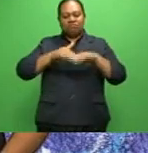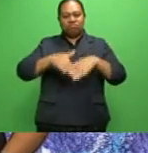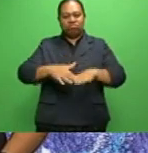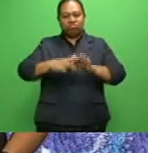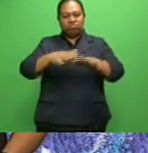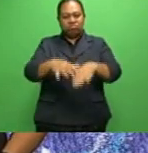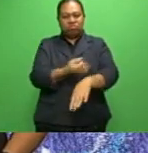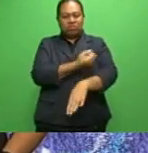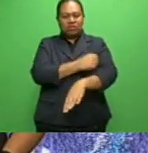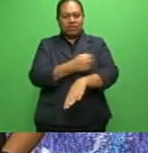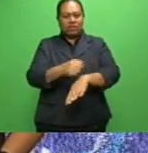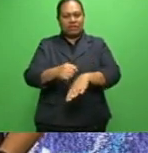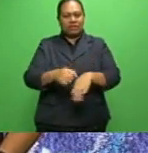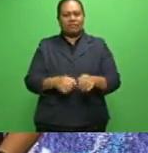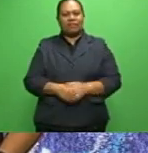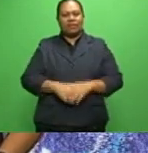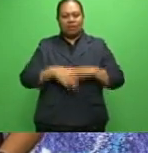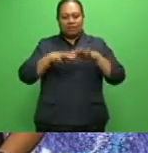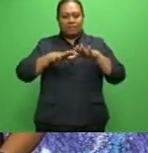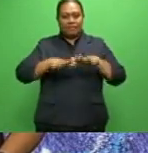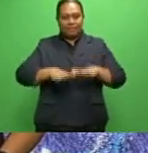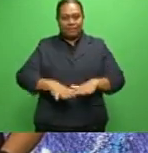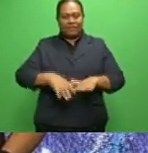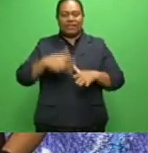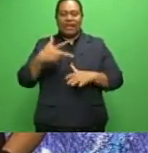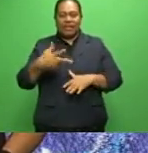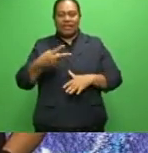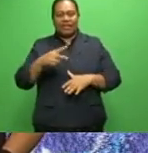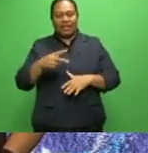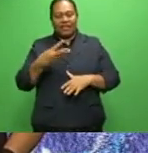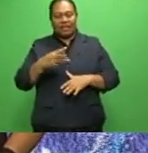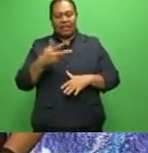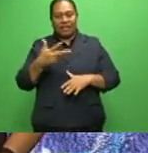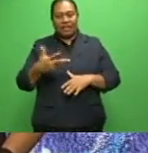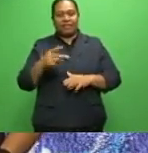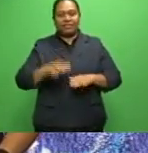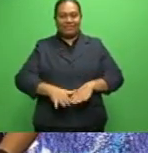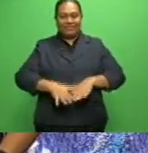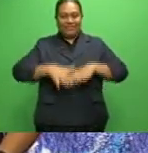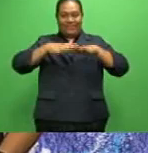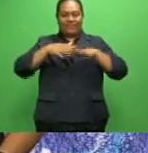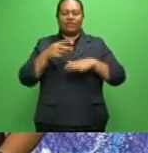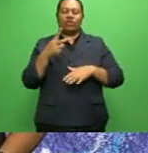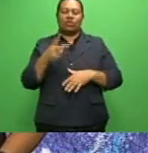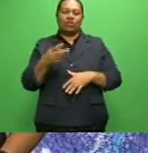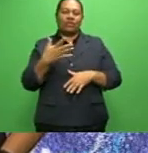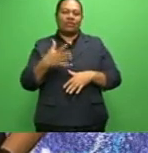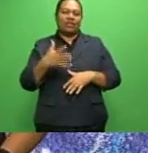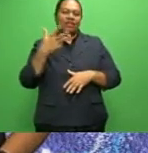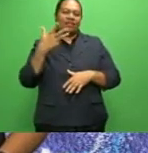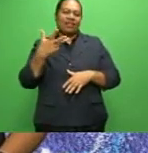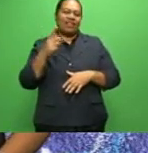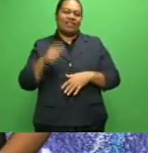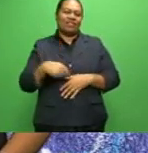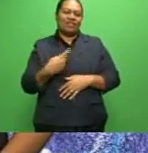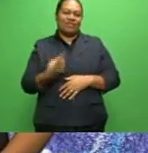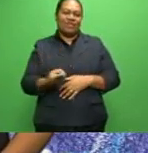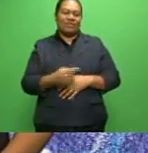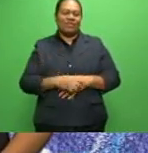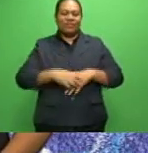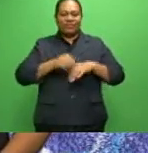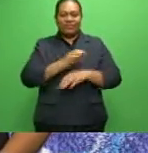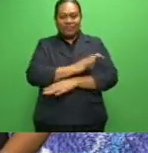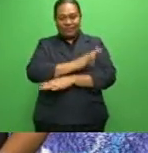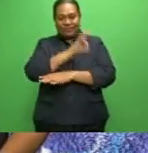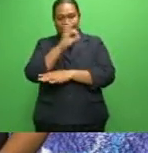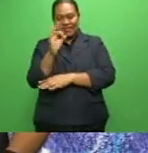Now, turning to the tides, low tide at 8.38 p.m. with high tide at 2.59 a.m. Sunrise at 6